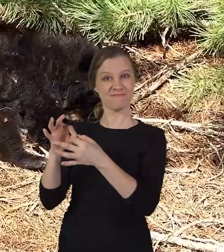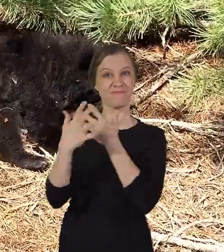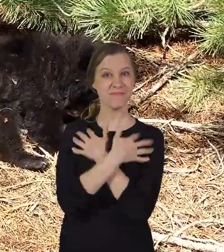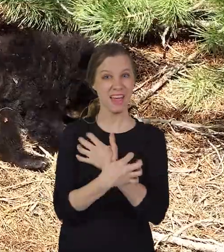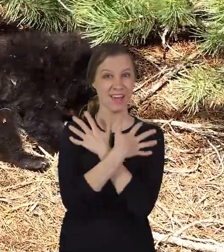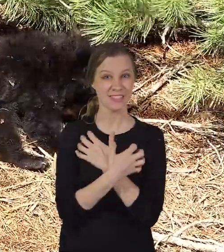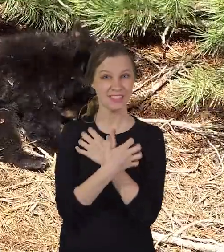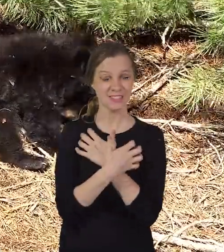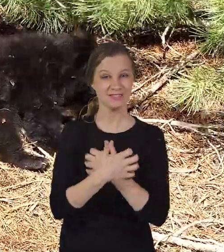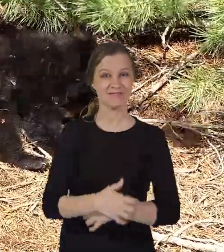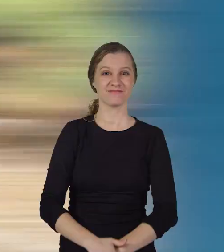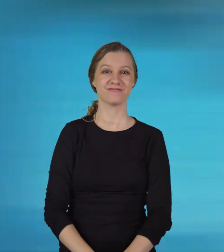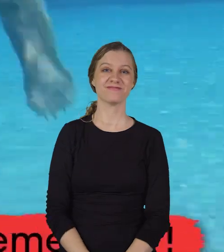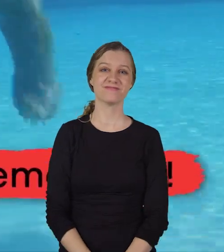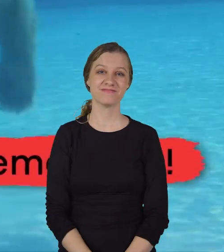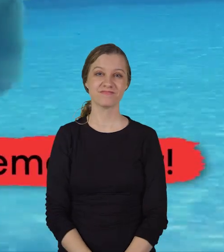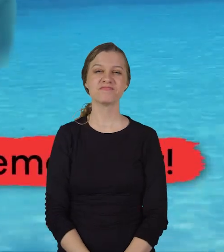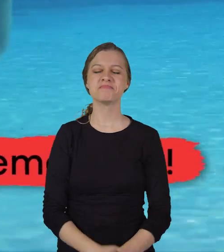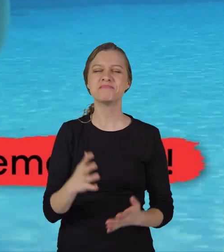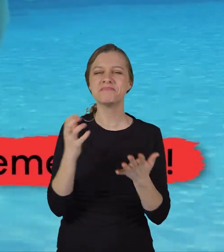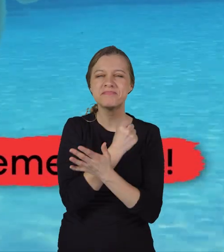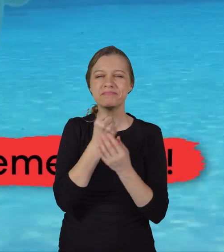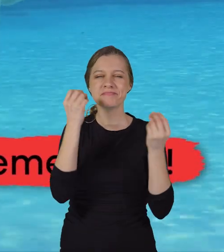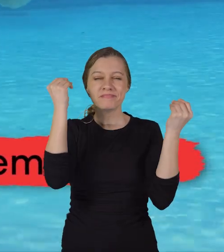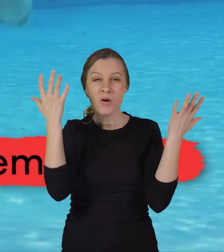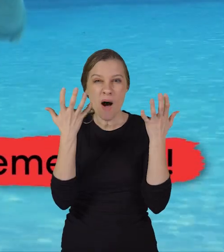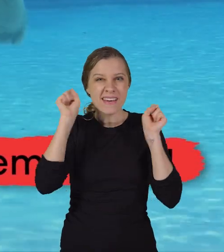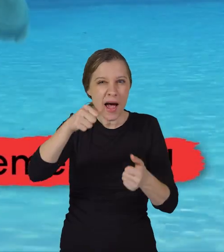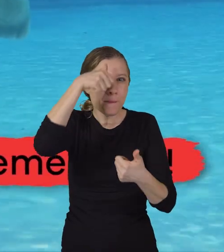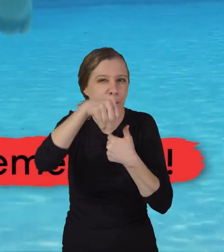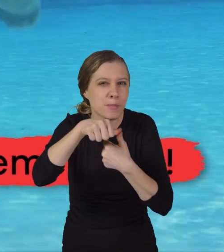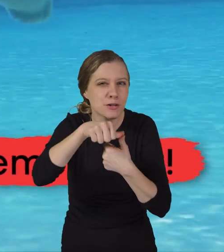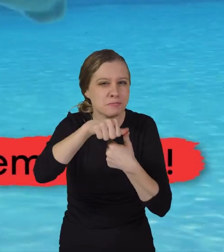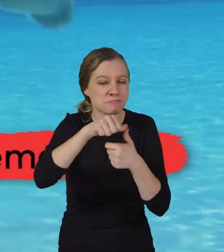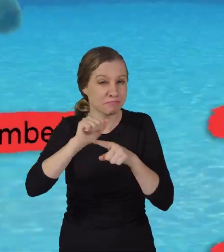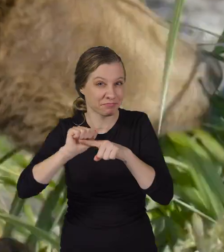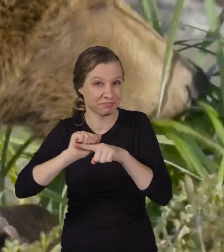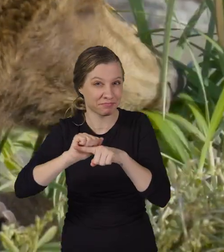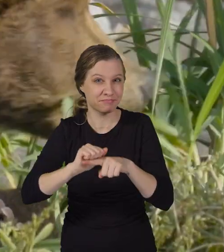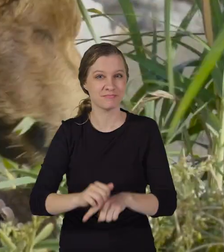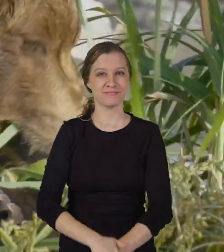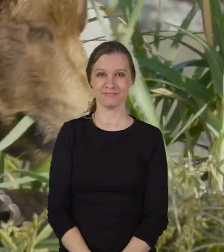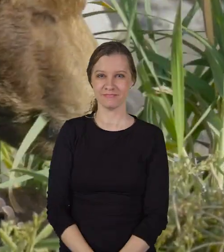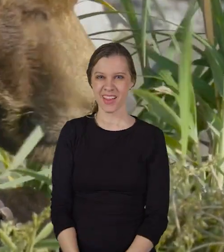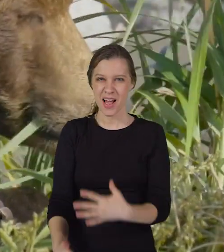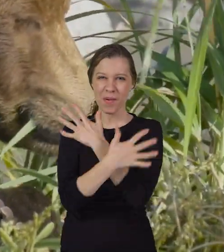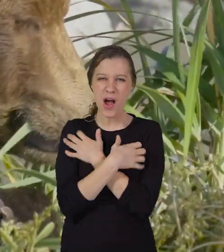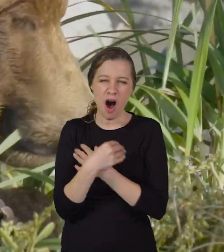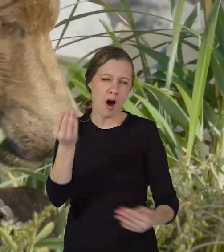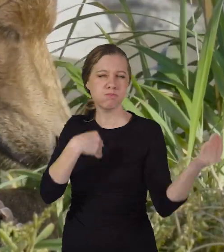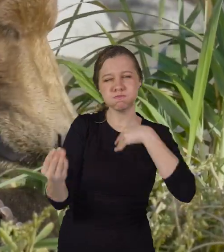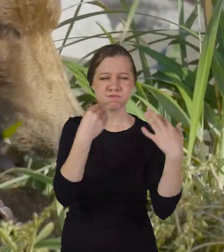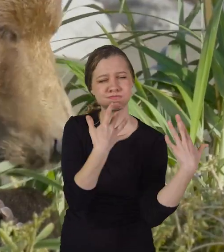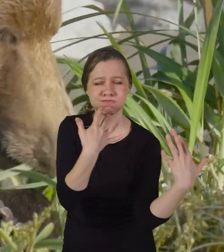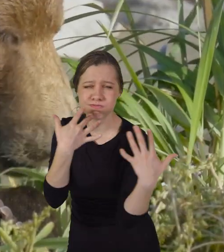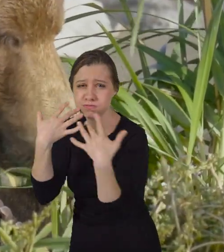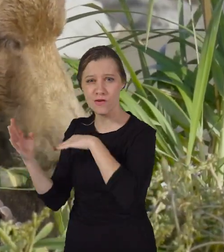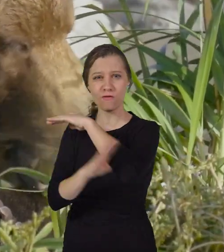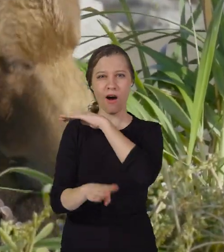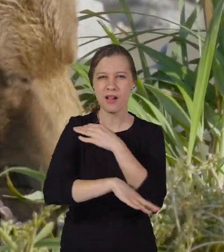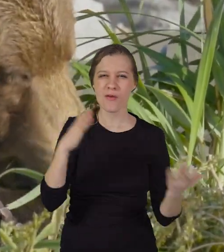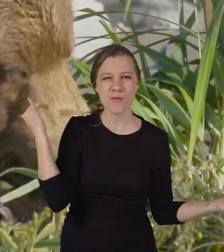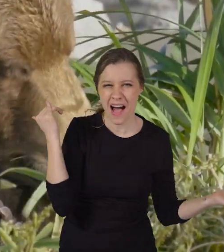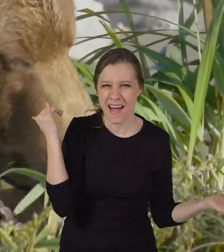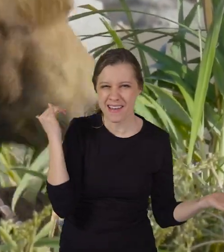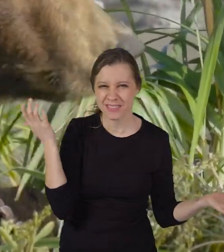cool facts about bears. Let's see what we can remember. Why do bears eat a lot of food